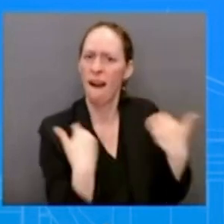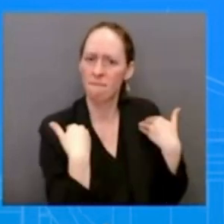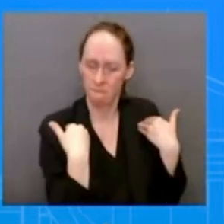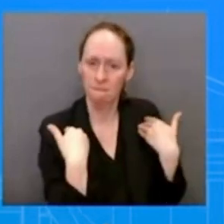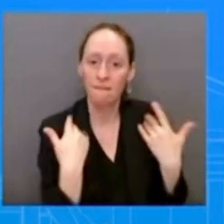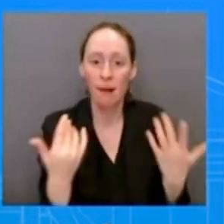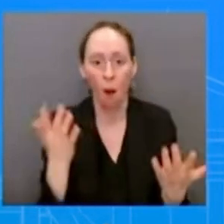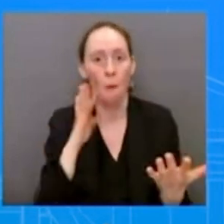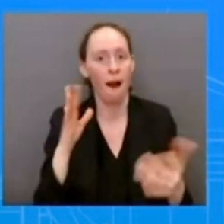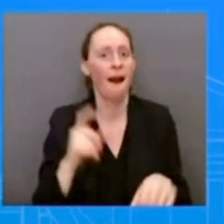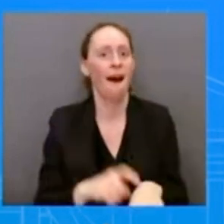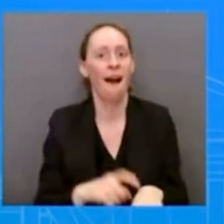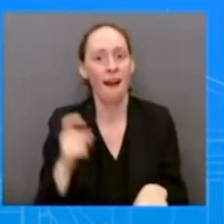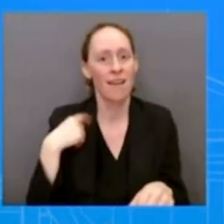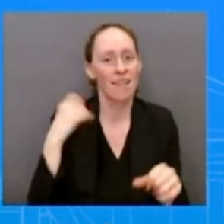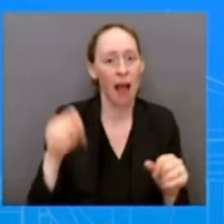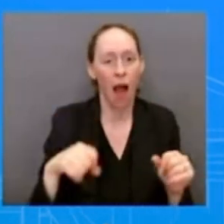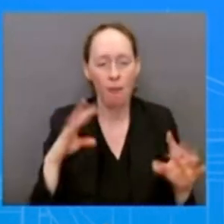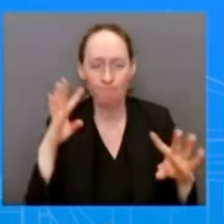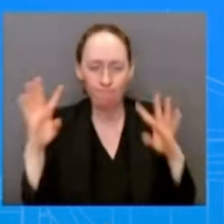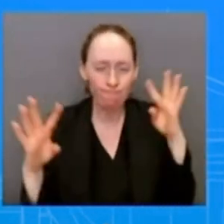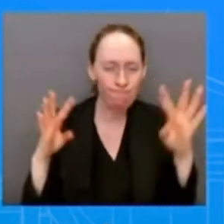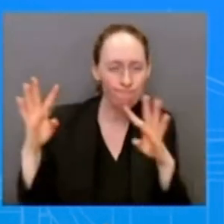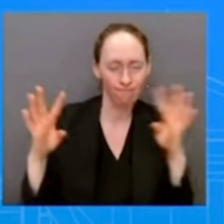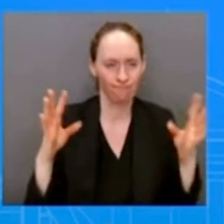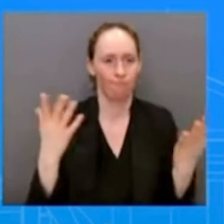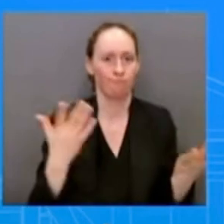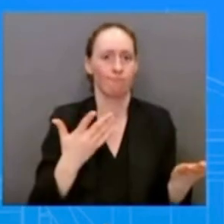two countries and that's pretty exciting stuff we're looking forward to that